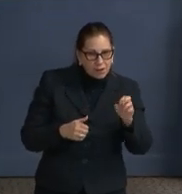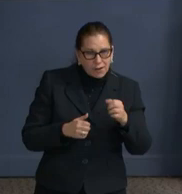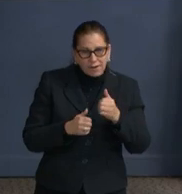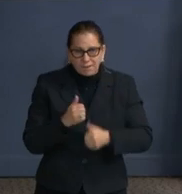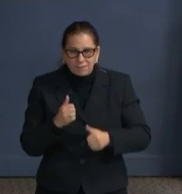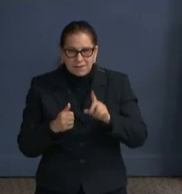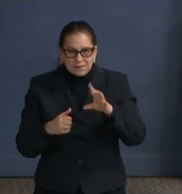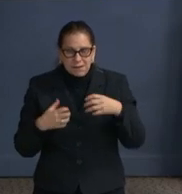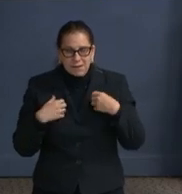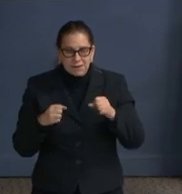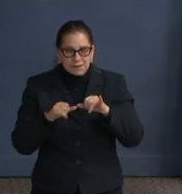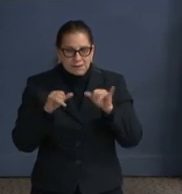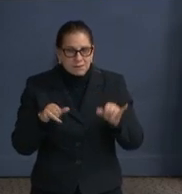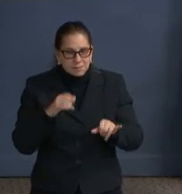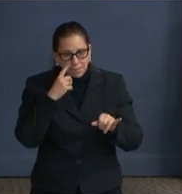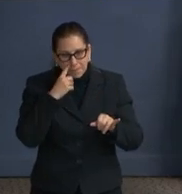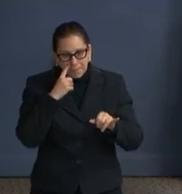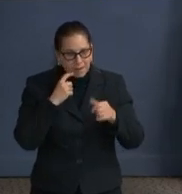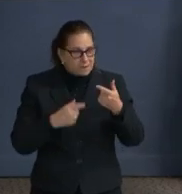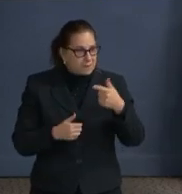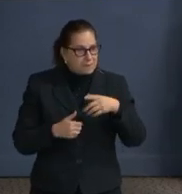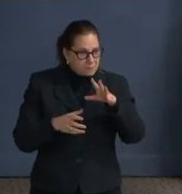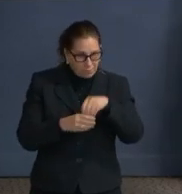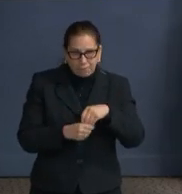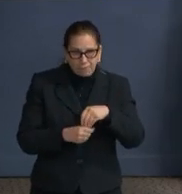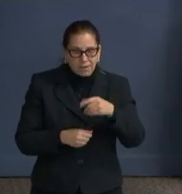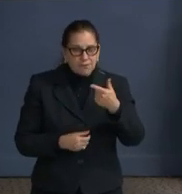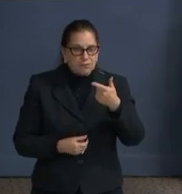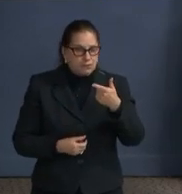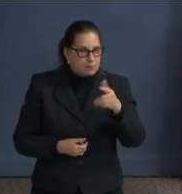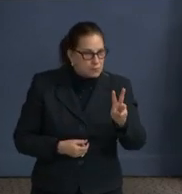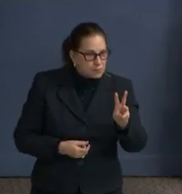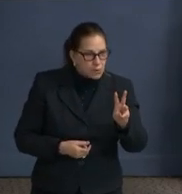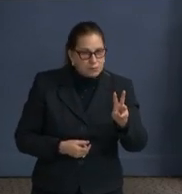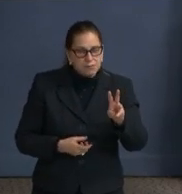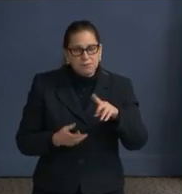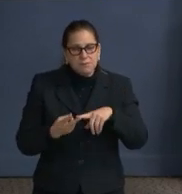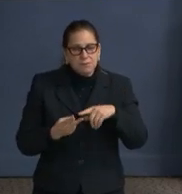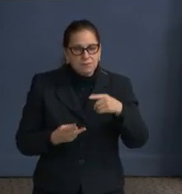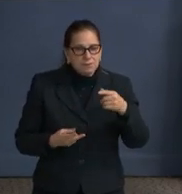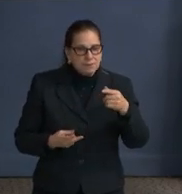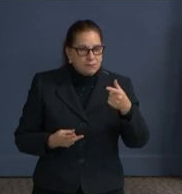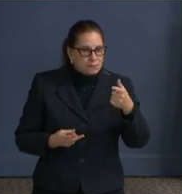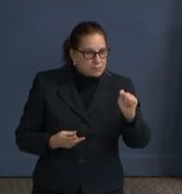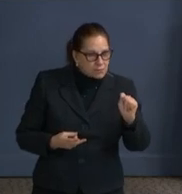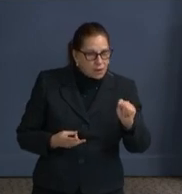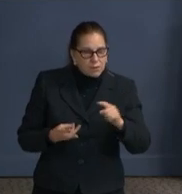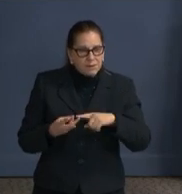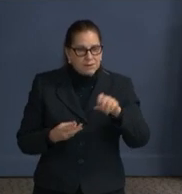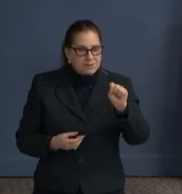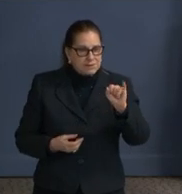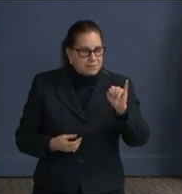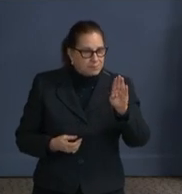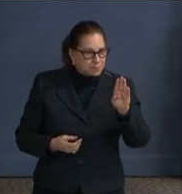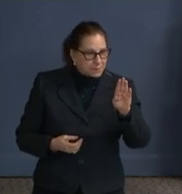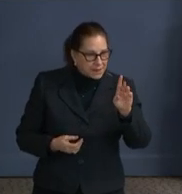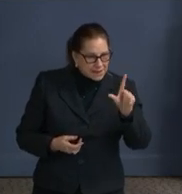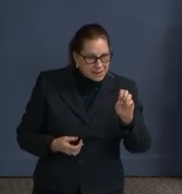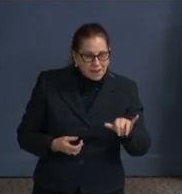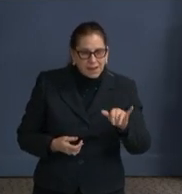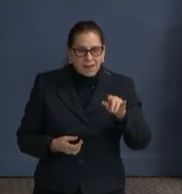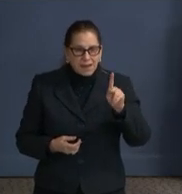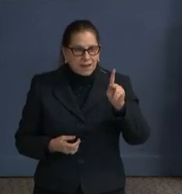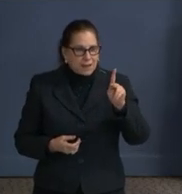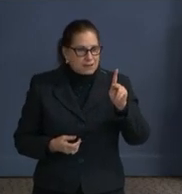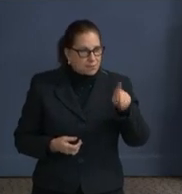GW, Howard, Sibley, Providence Health System, Kaiser, and six of our federally qualified health centers